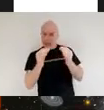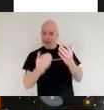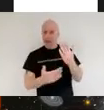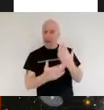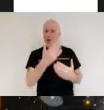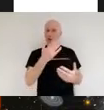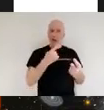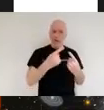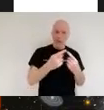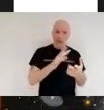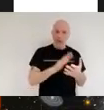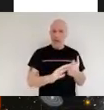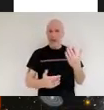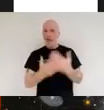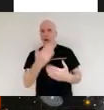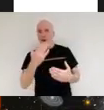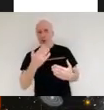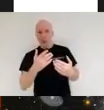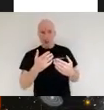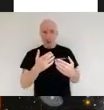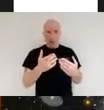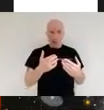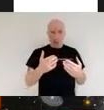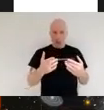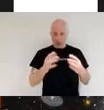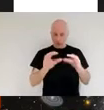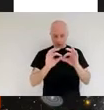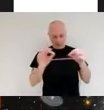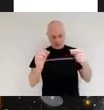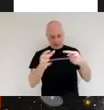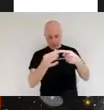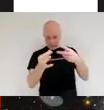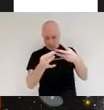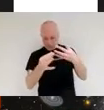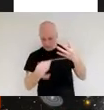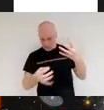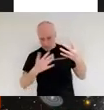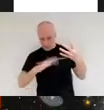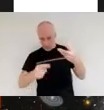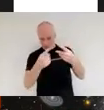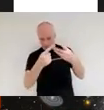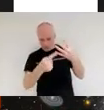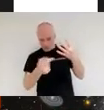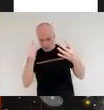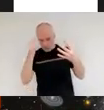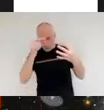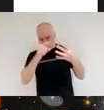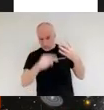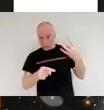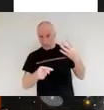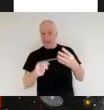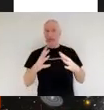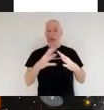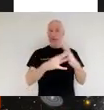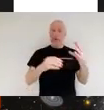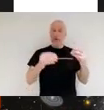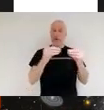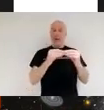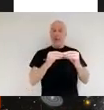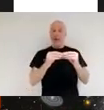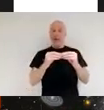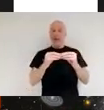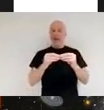new set of parameters for what we want our telescopes to do so the web telescope was born out of that need